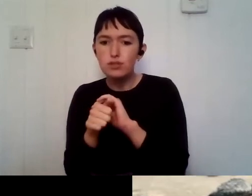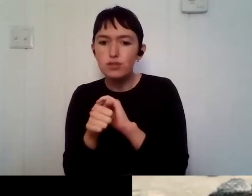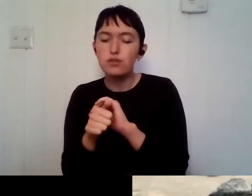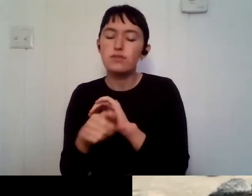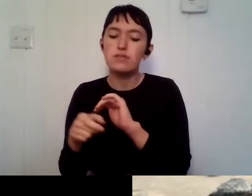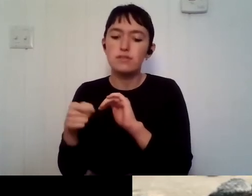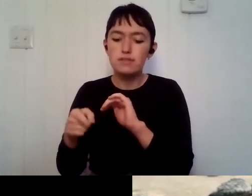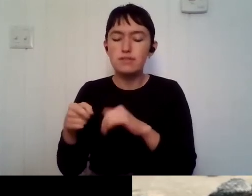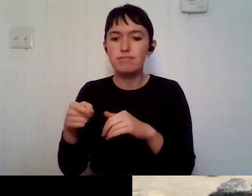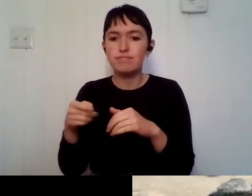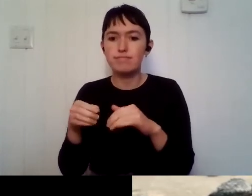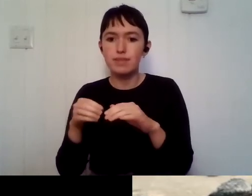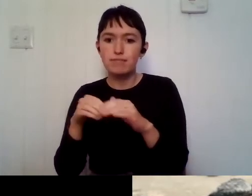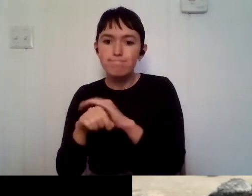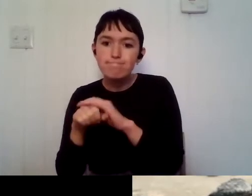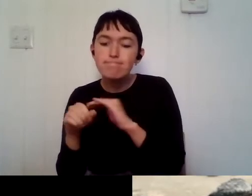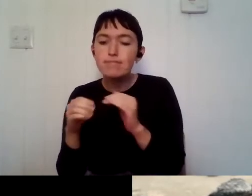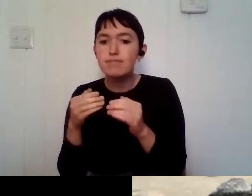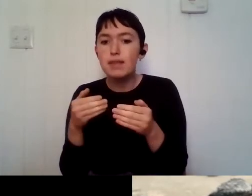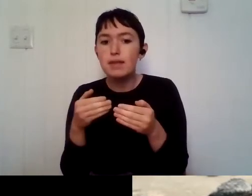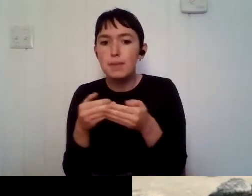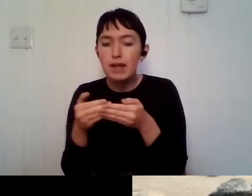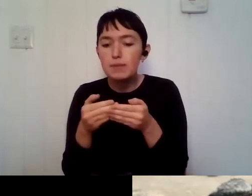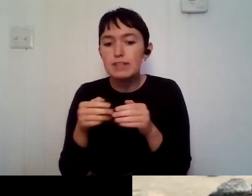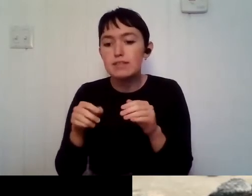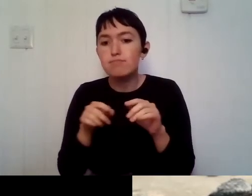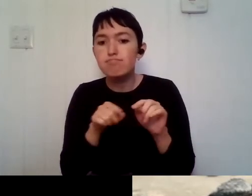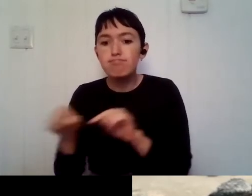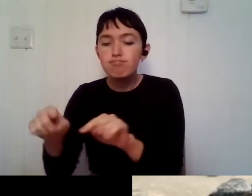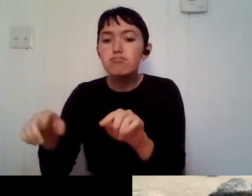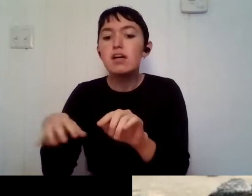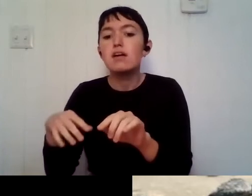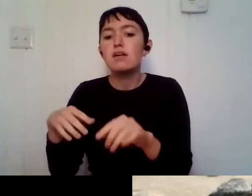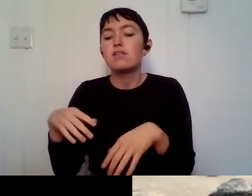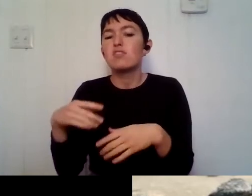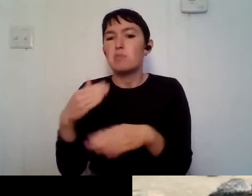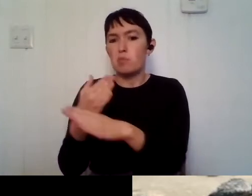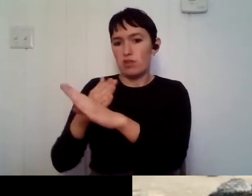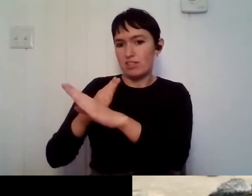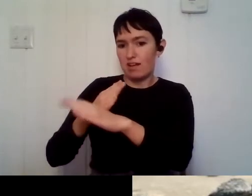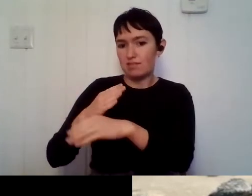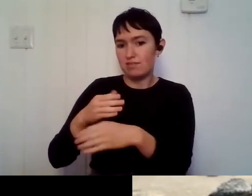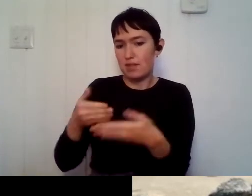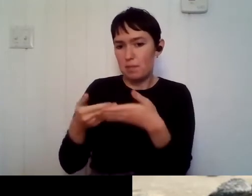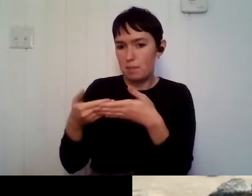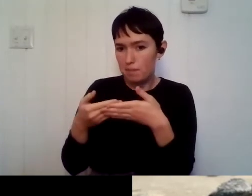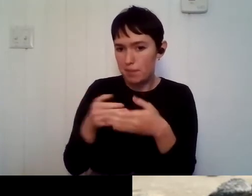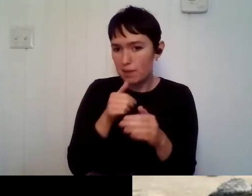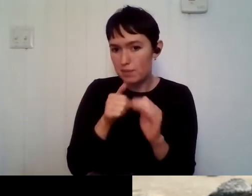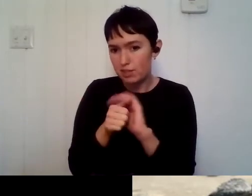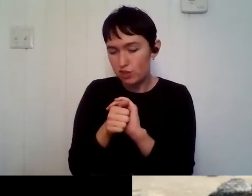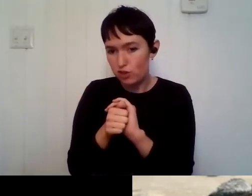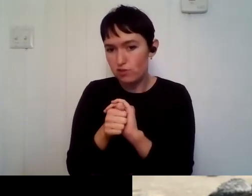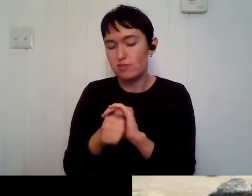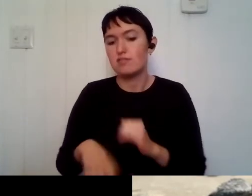and interacting with the public. Um, so it really just depends on what area I'm in, uh, what my day-to-day, um, looks